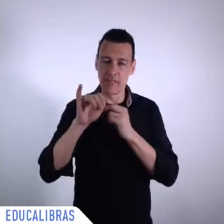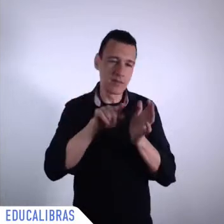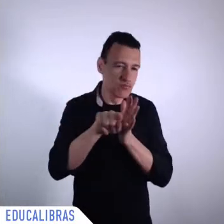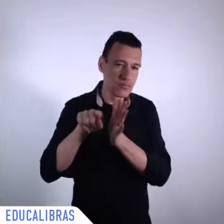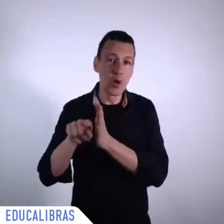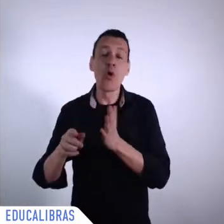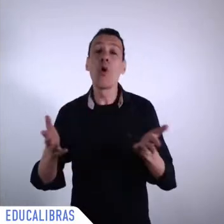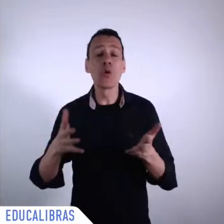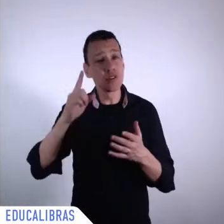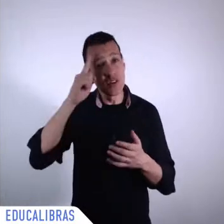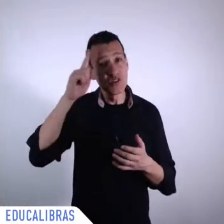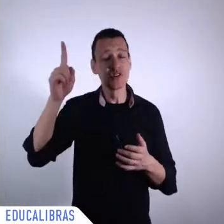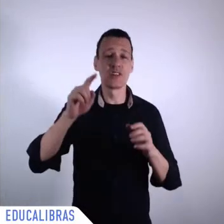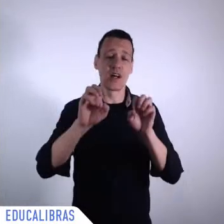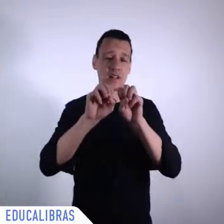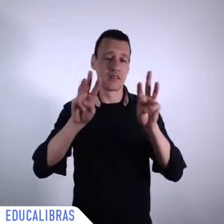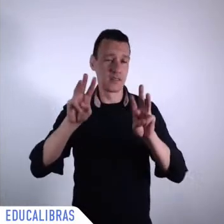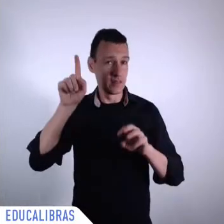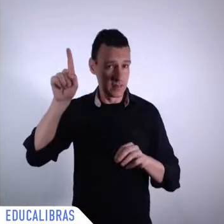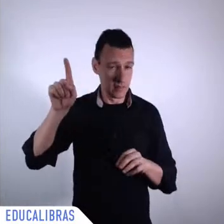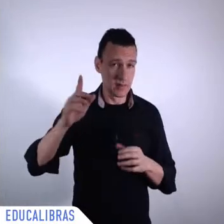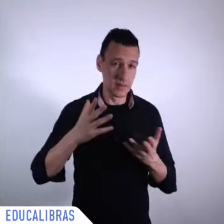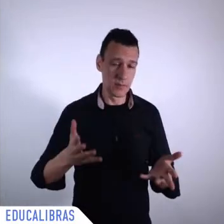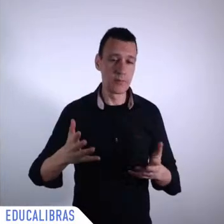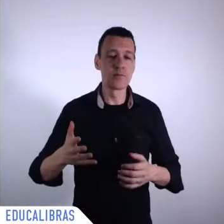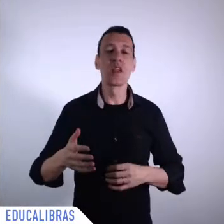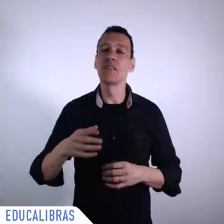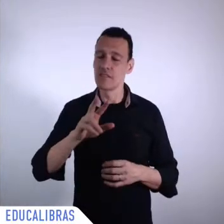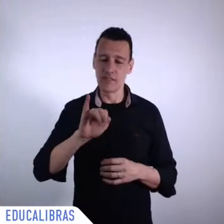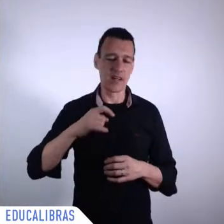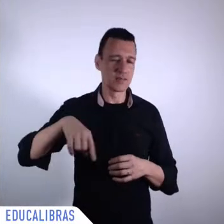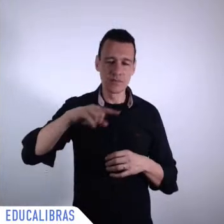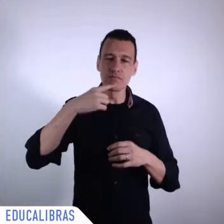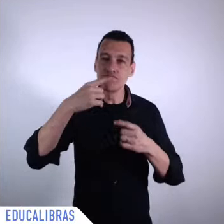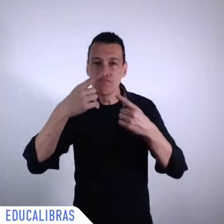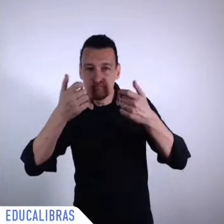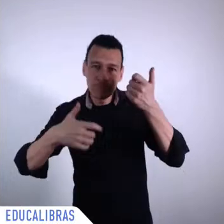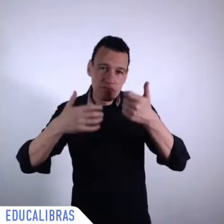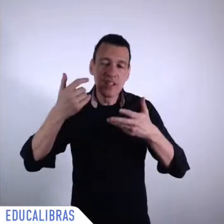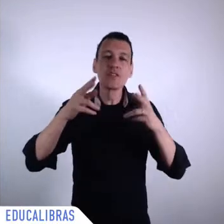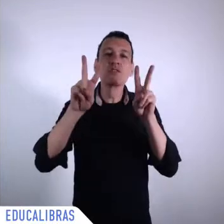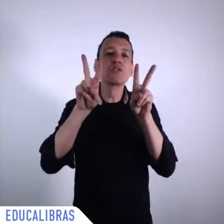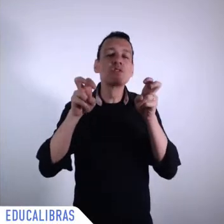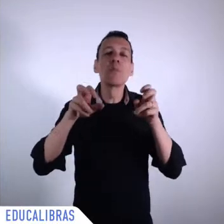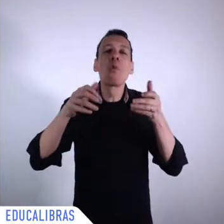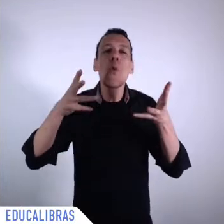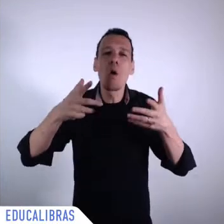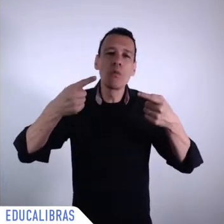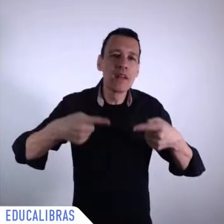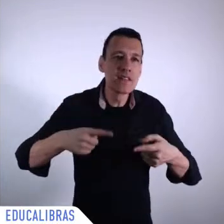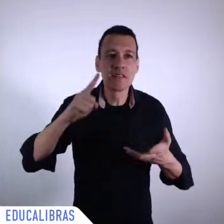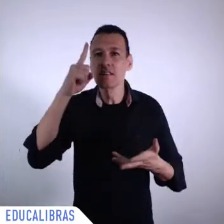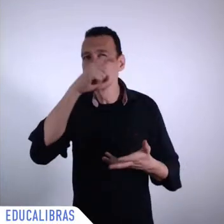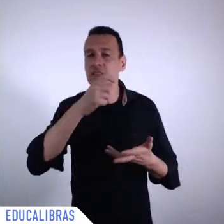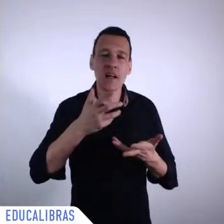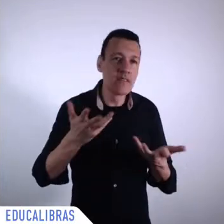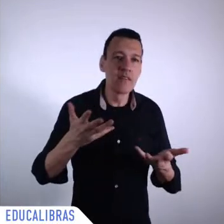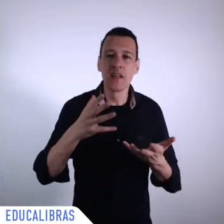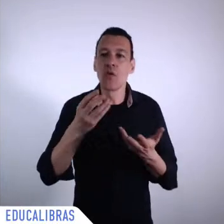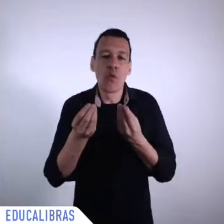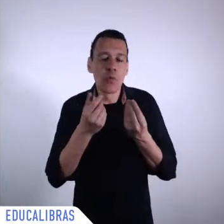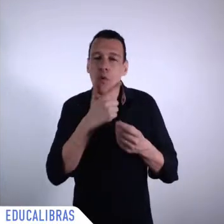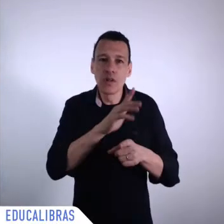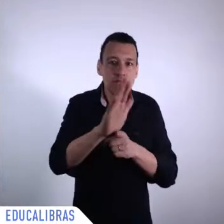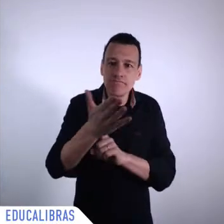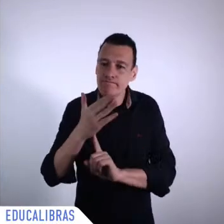Tomás de Barros from Sciences Po is going to be the moderator. Conference for Librasil is going to promote discussion on